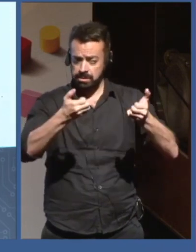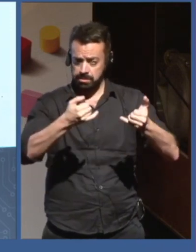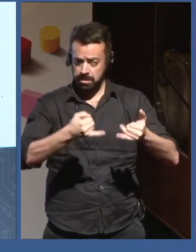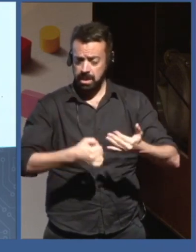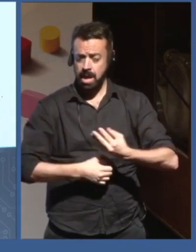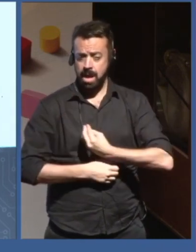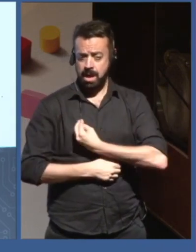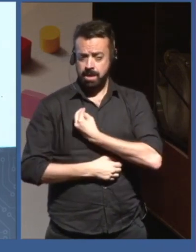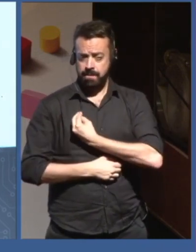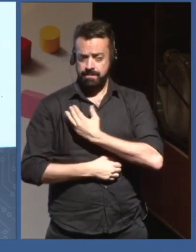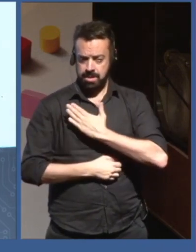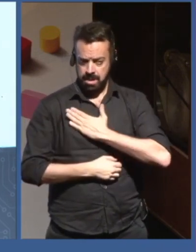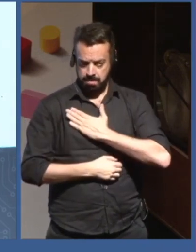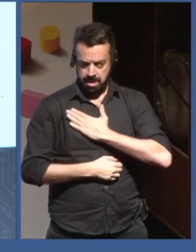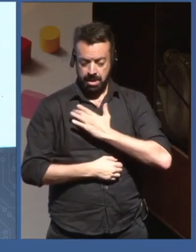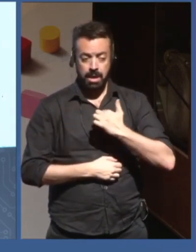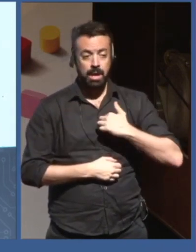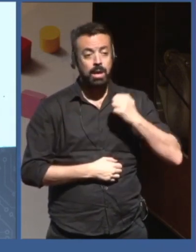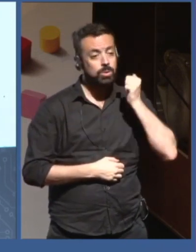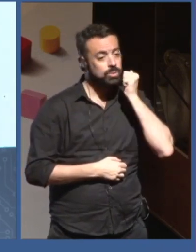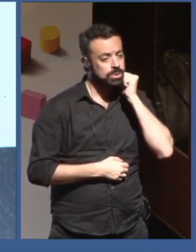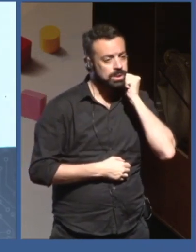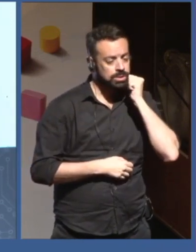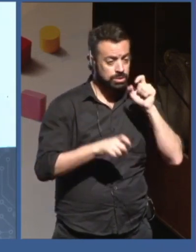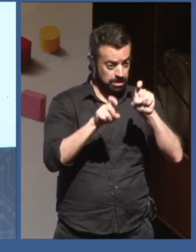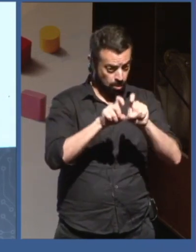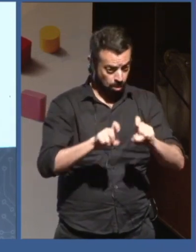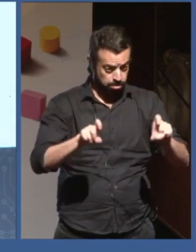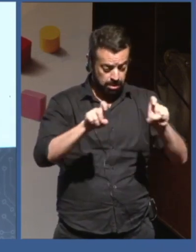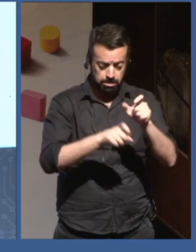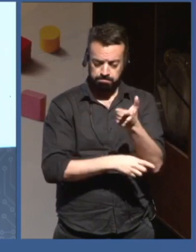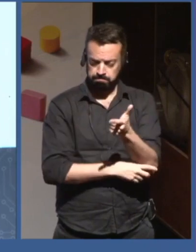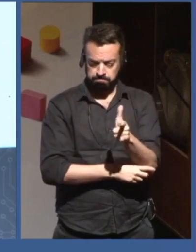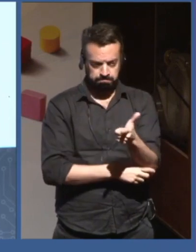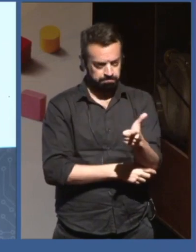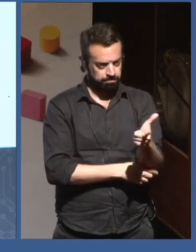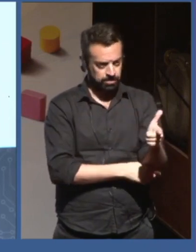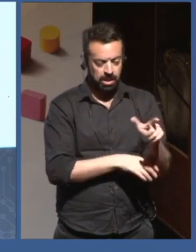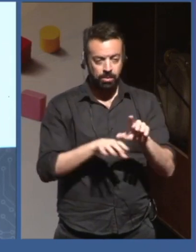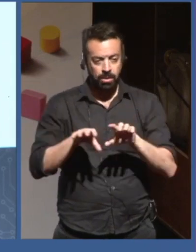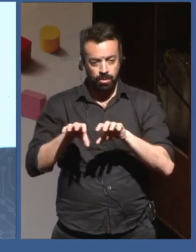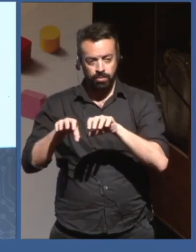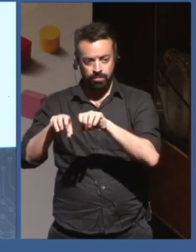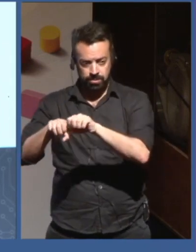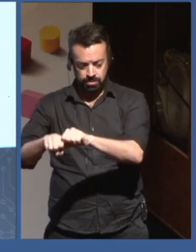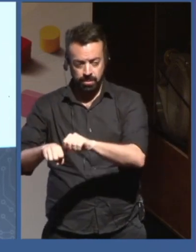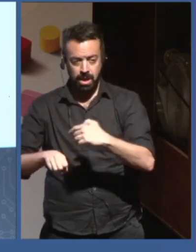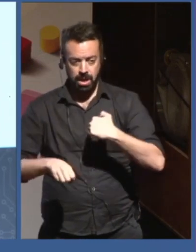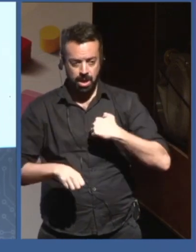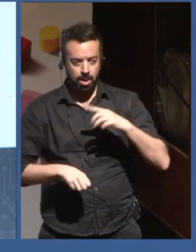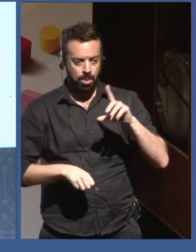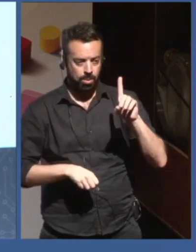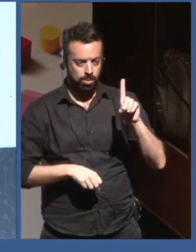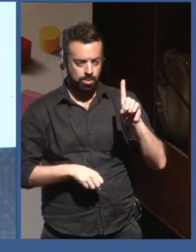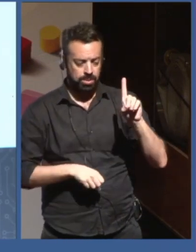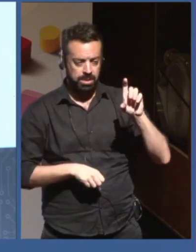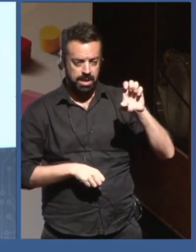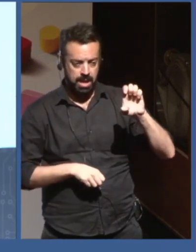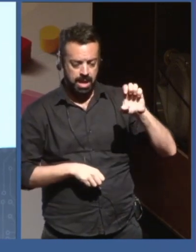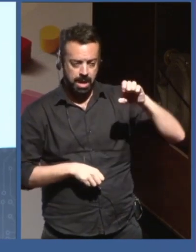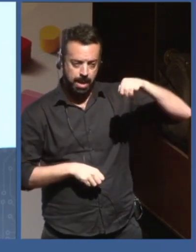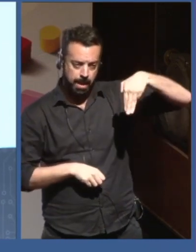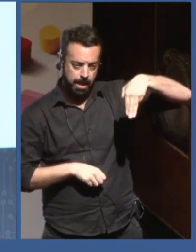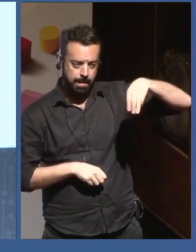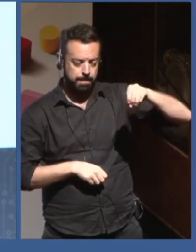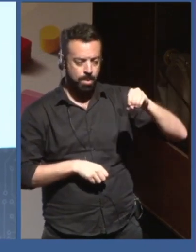scientist. I'm not a data scientist by training. I'm a demographer by training, so I've studied demography. And a lot of my work